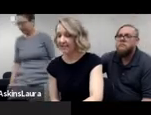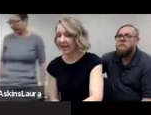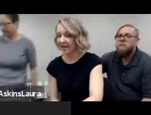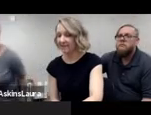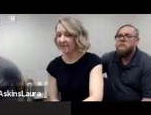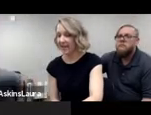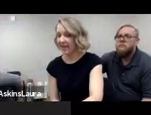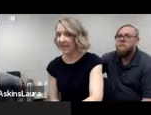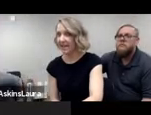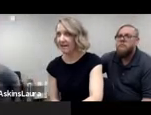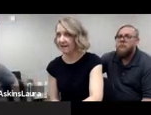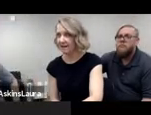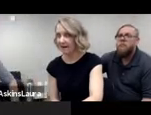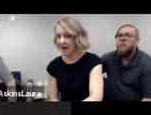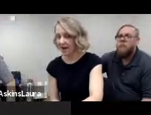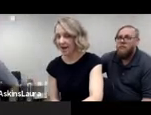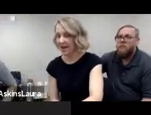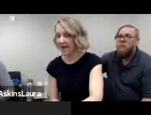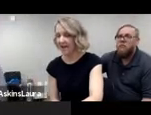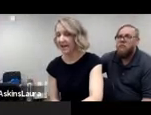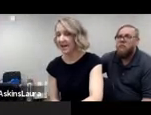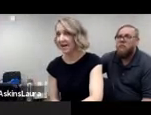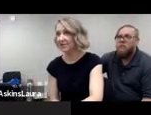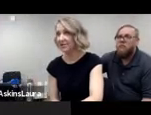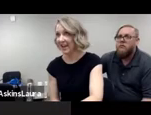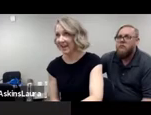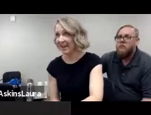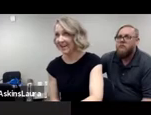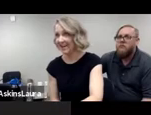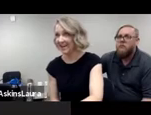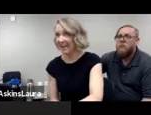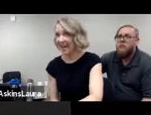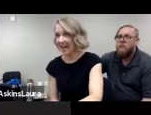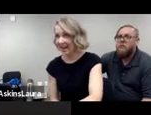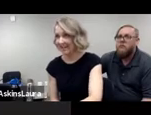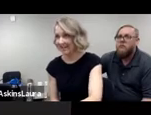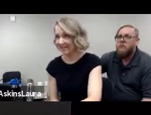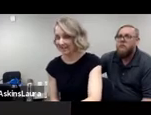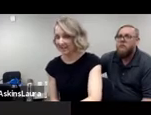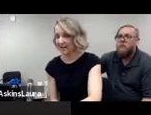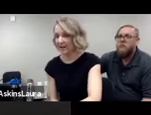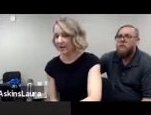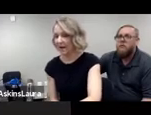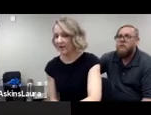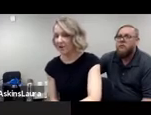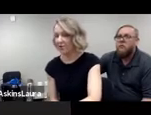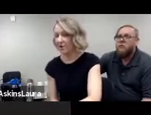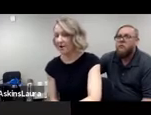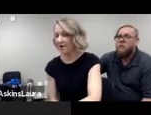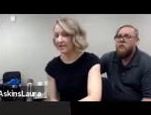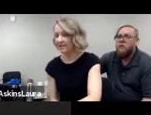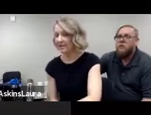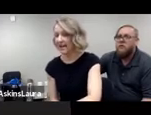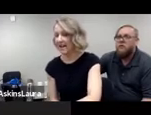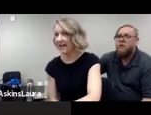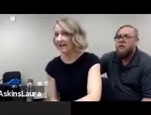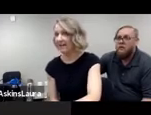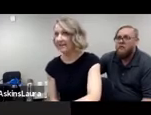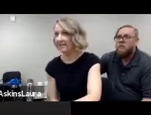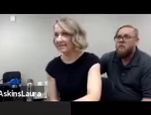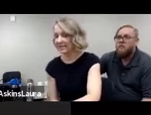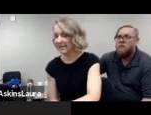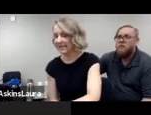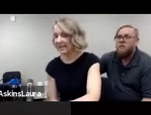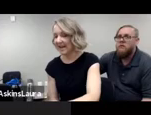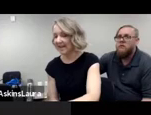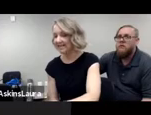at S-S-A-R-I-N-H-A at N-O-R-C-A